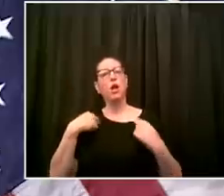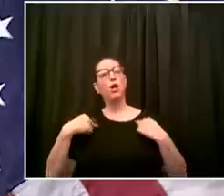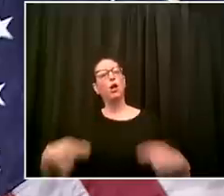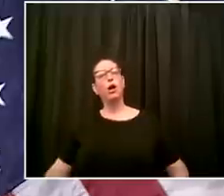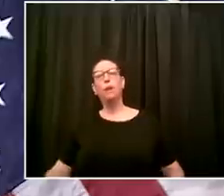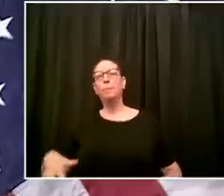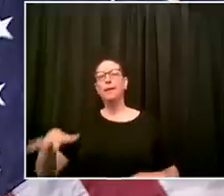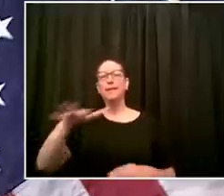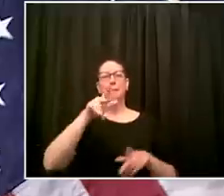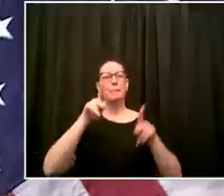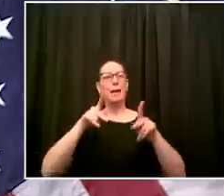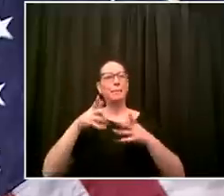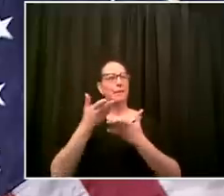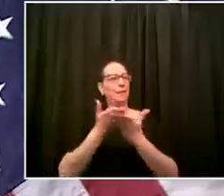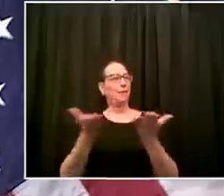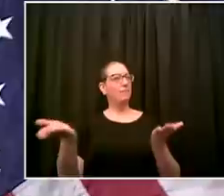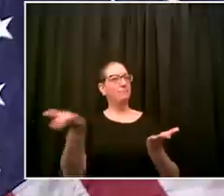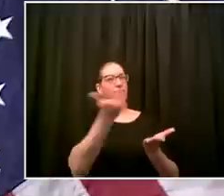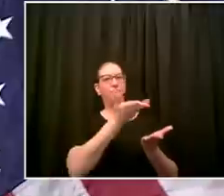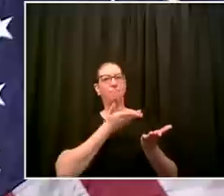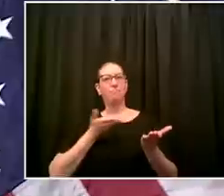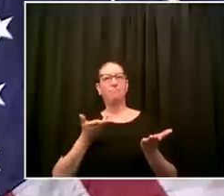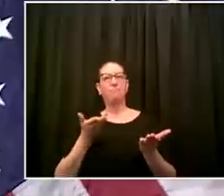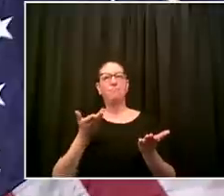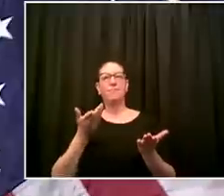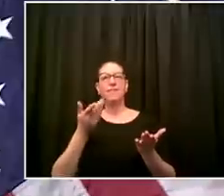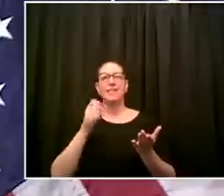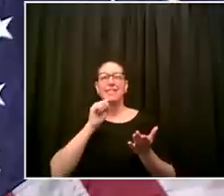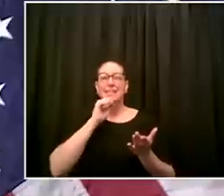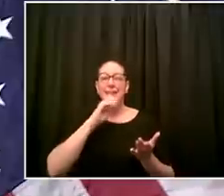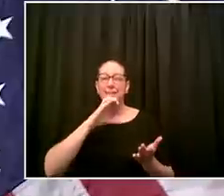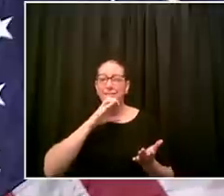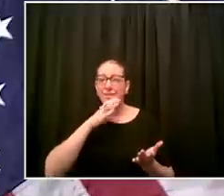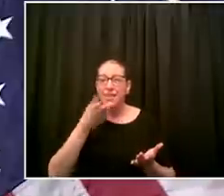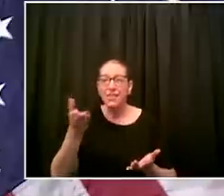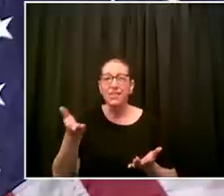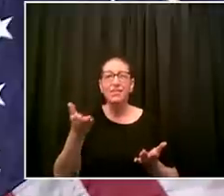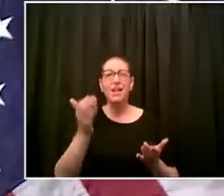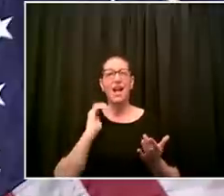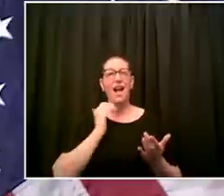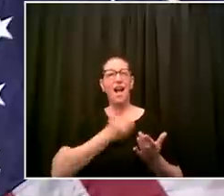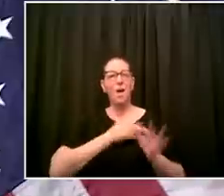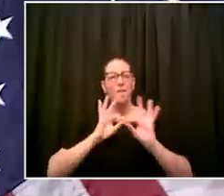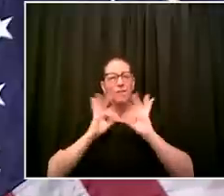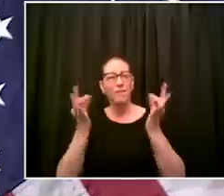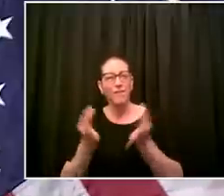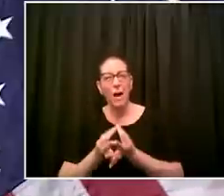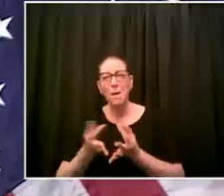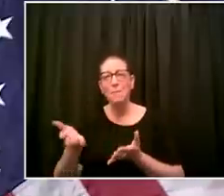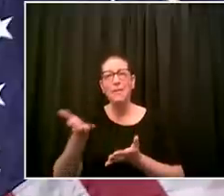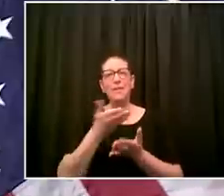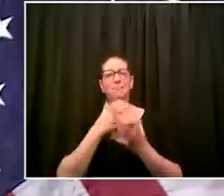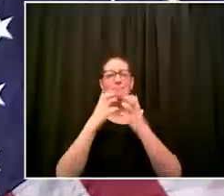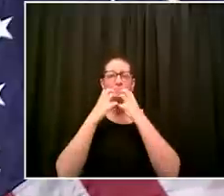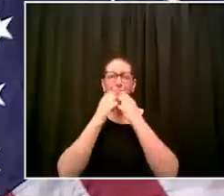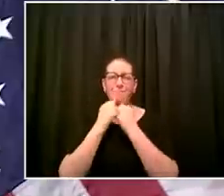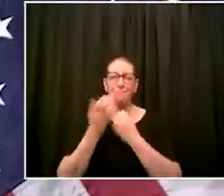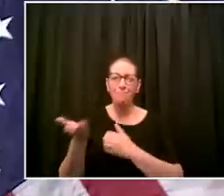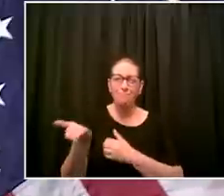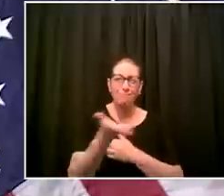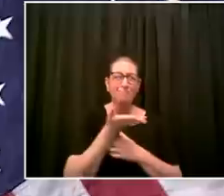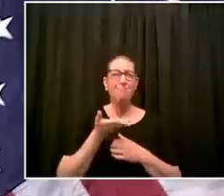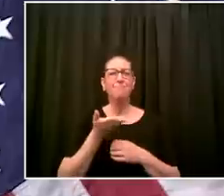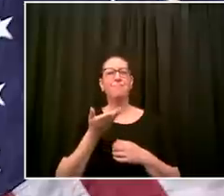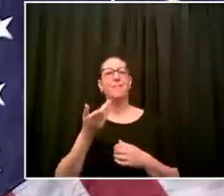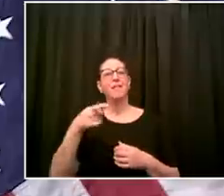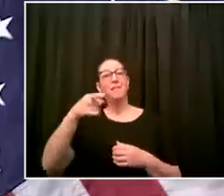our elders these are our family members these are people who deserve the maximum respect and the best care now it's important to note we'll get you